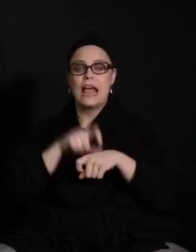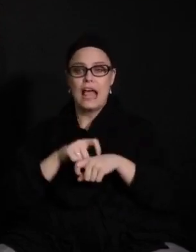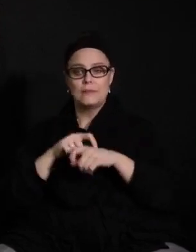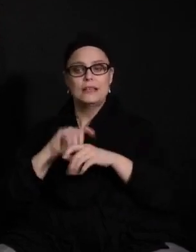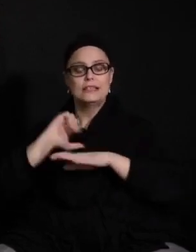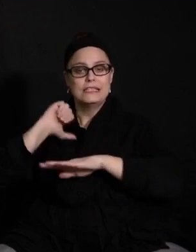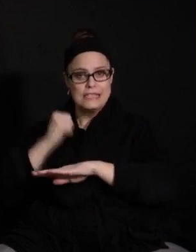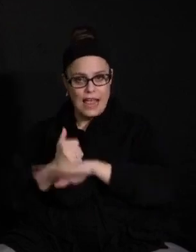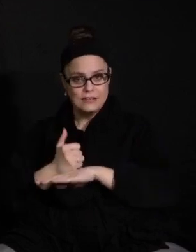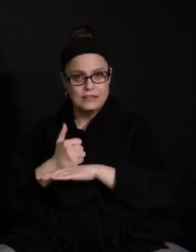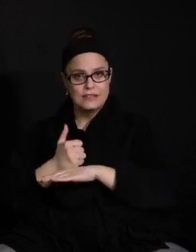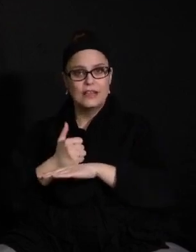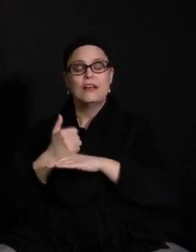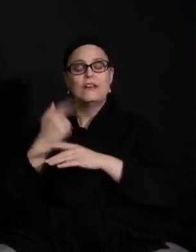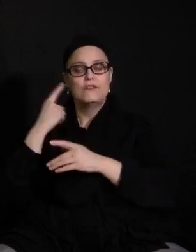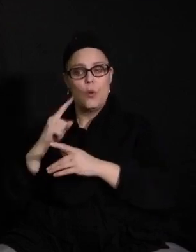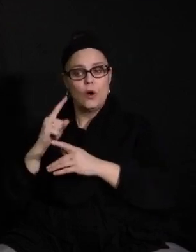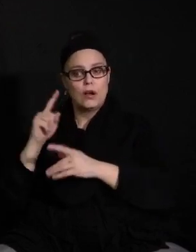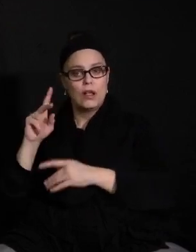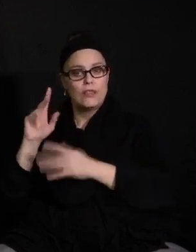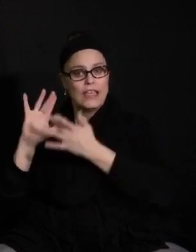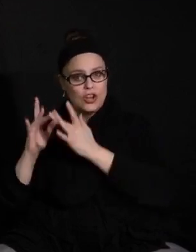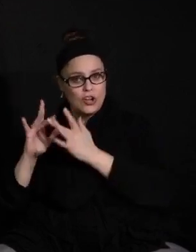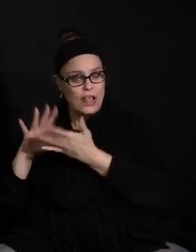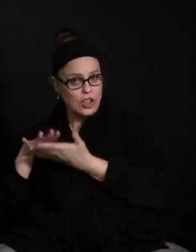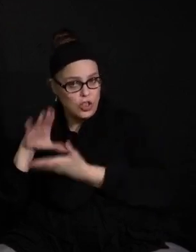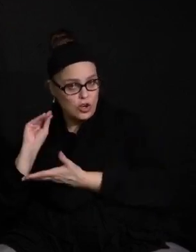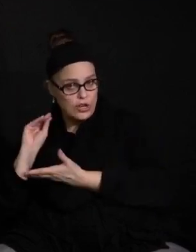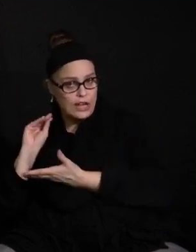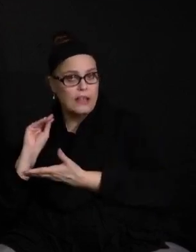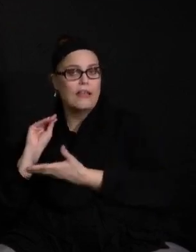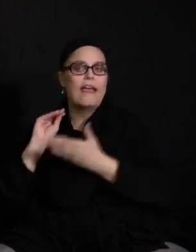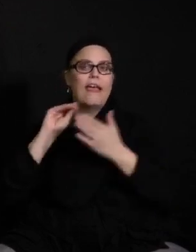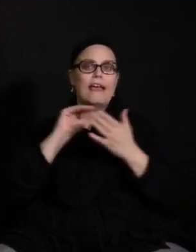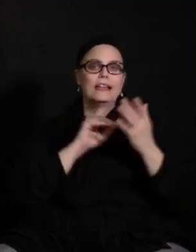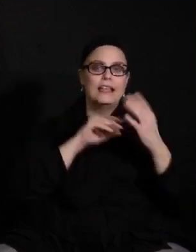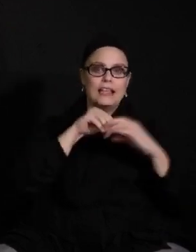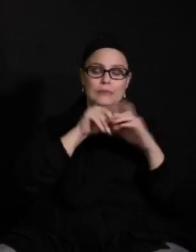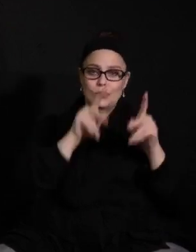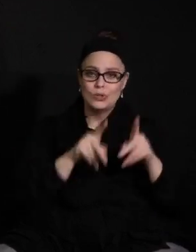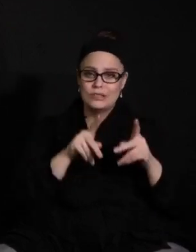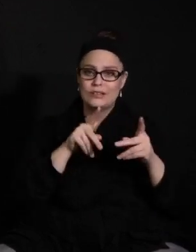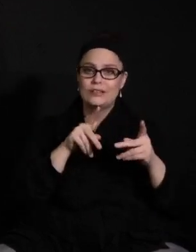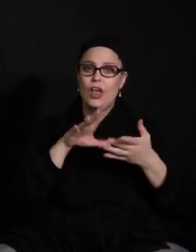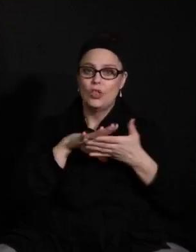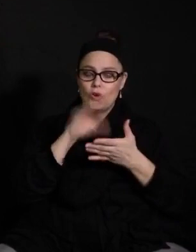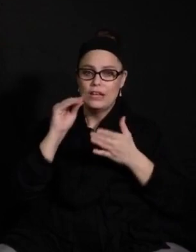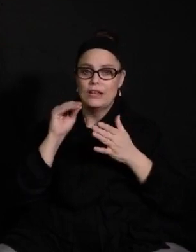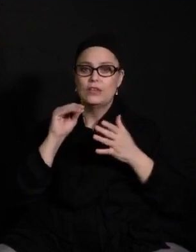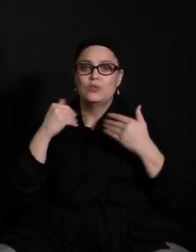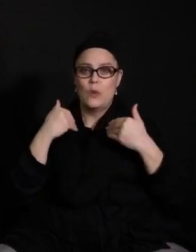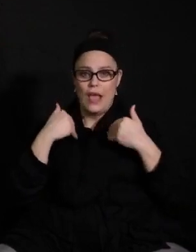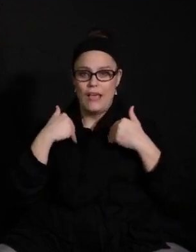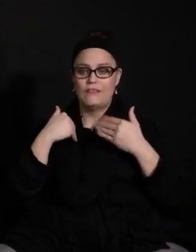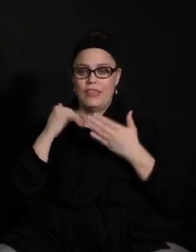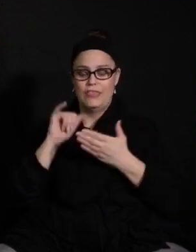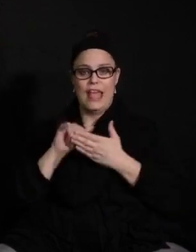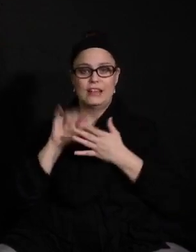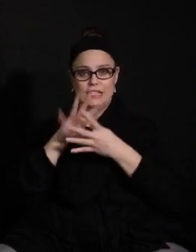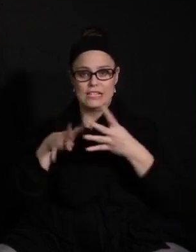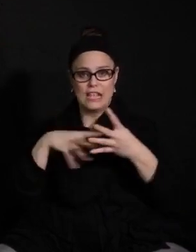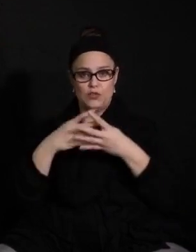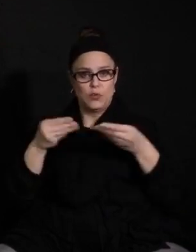to maintain continuity of their teachers, course offerings, and remain connected to their same site. Our in-person schedule allows